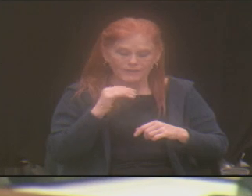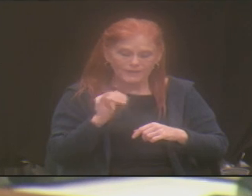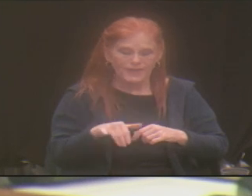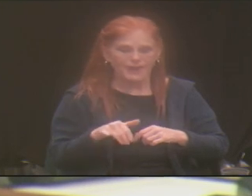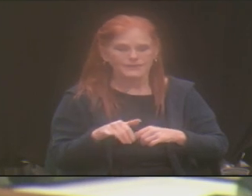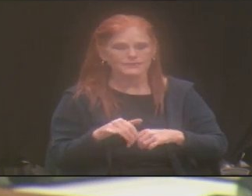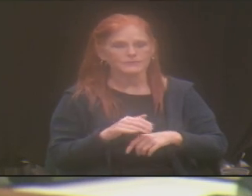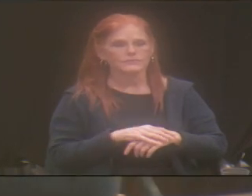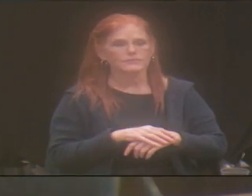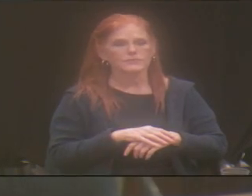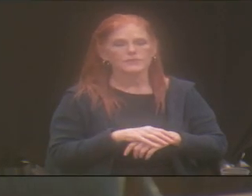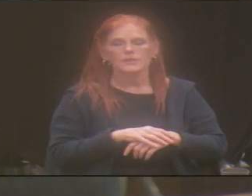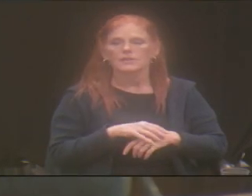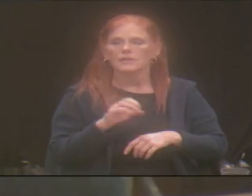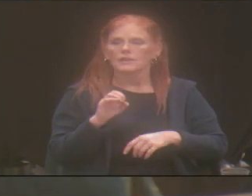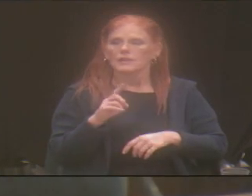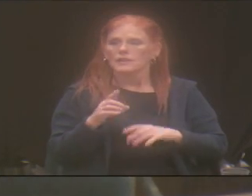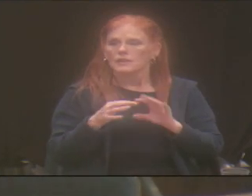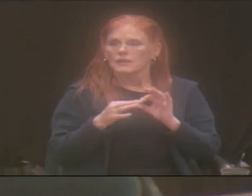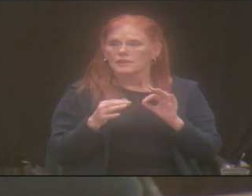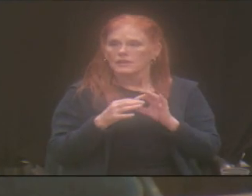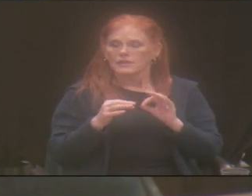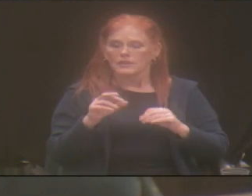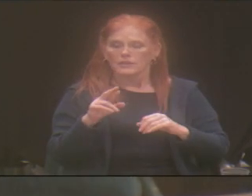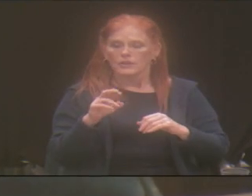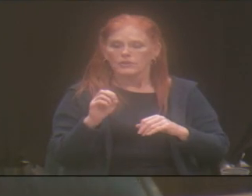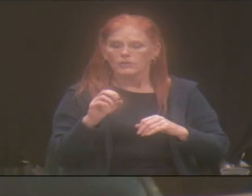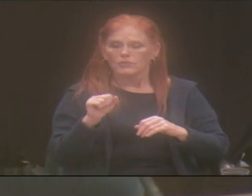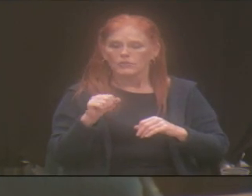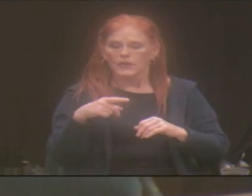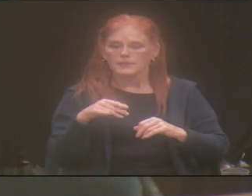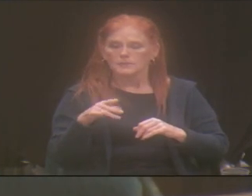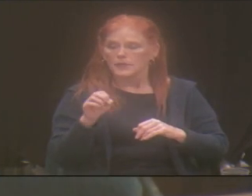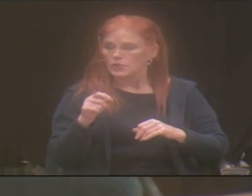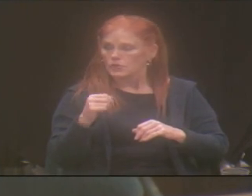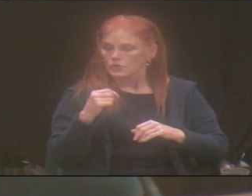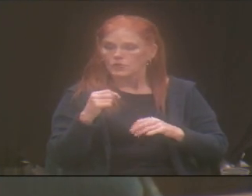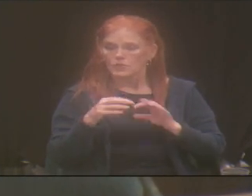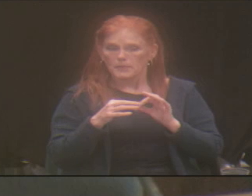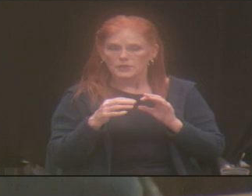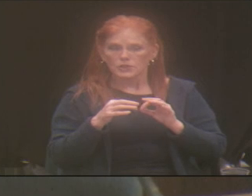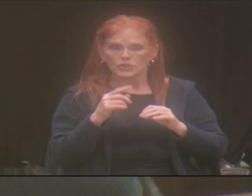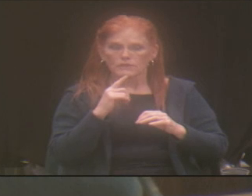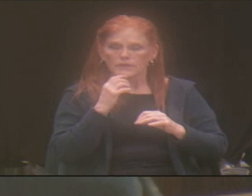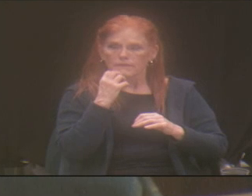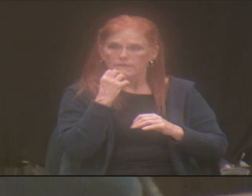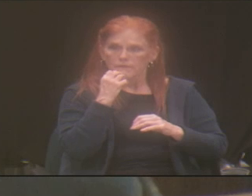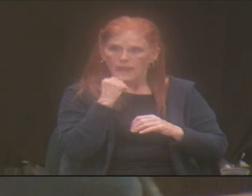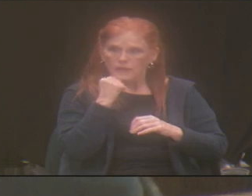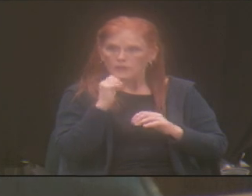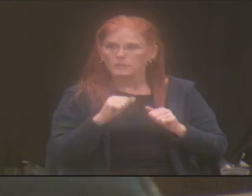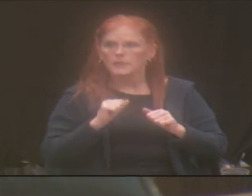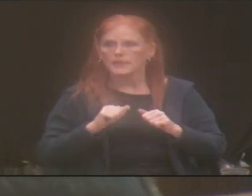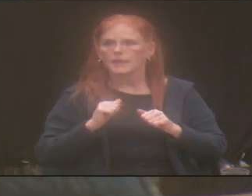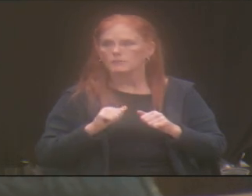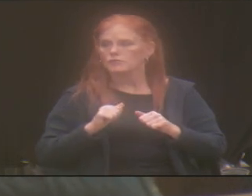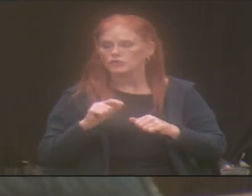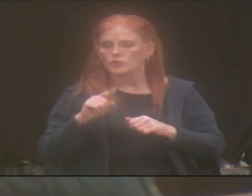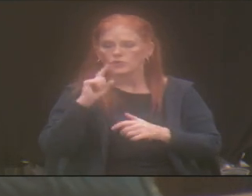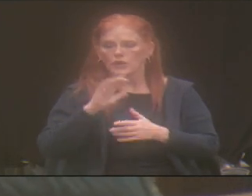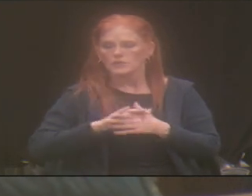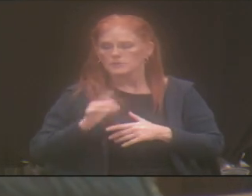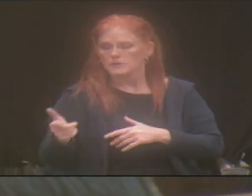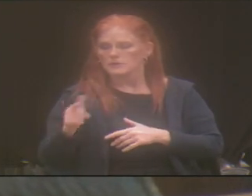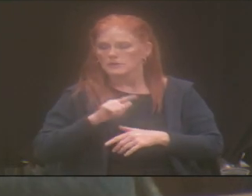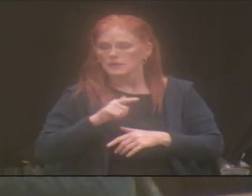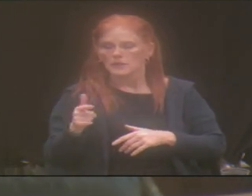You mentioned respite. I mean, I would think that you said how much you value you being able to switch out. But it also makes me